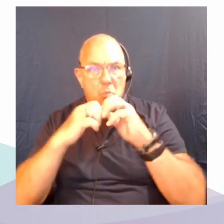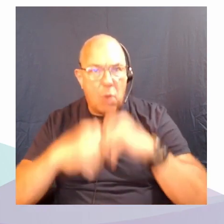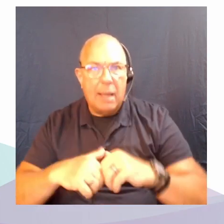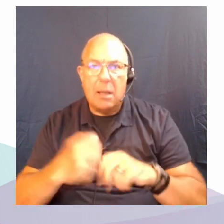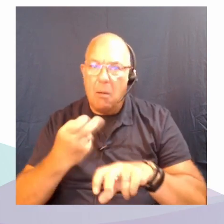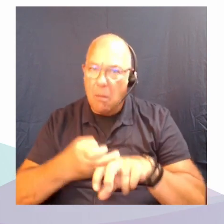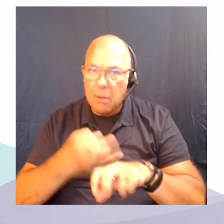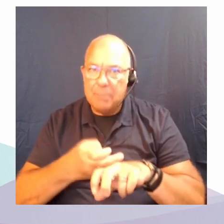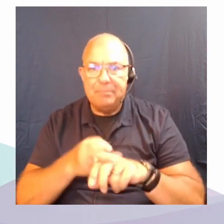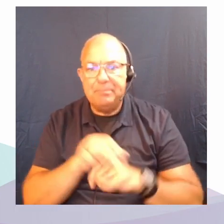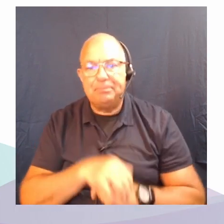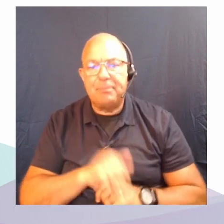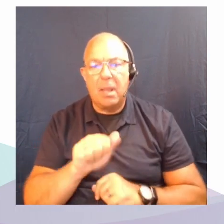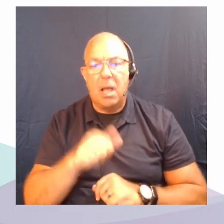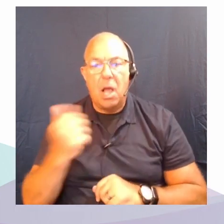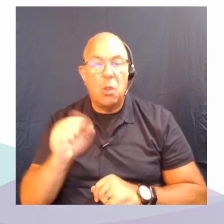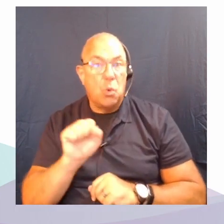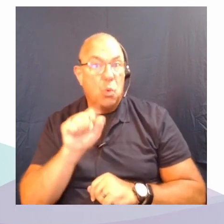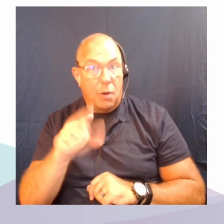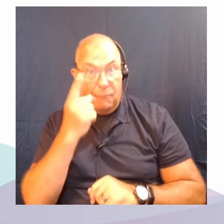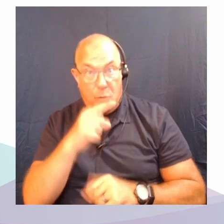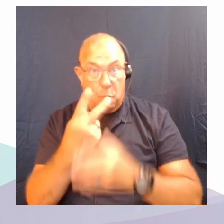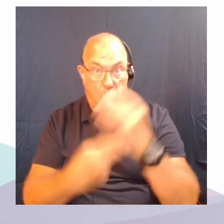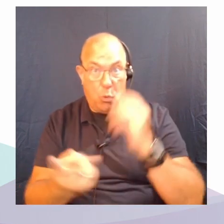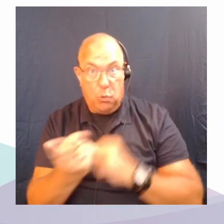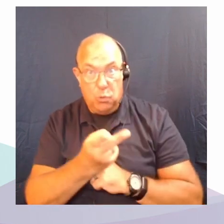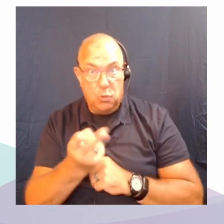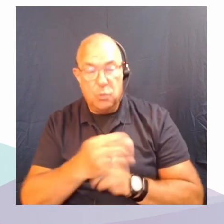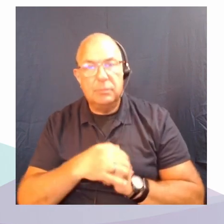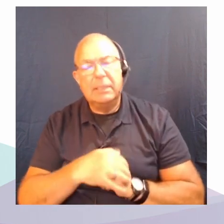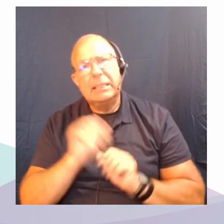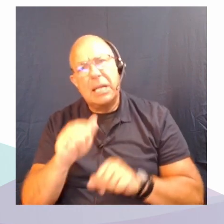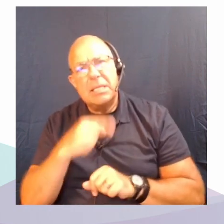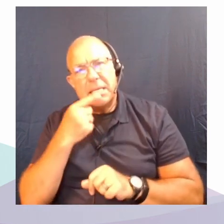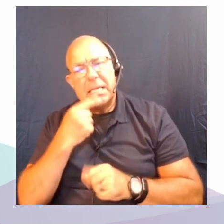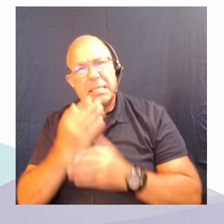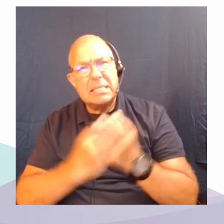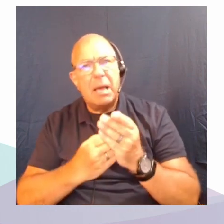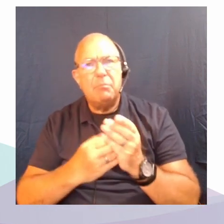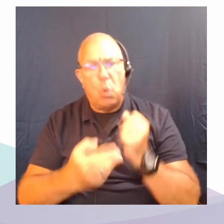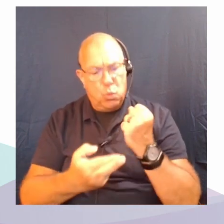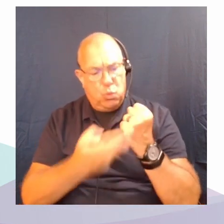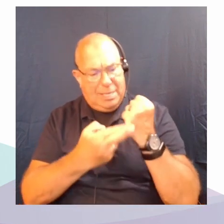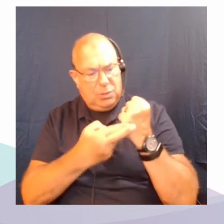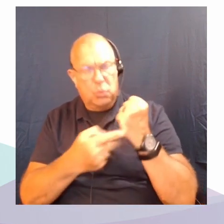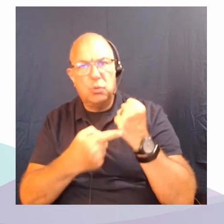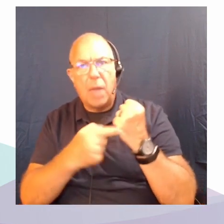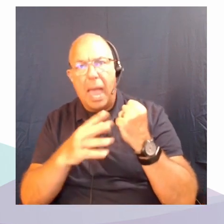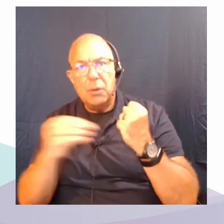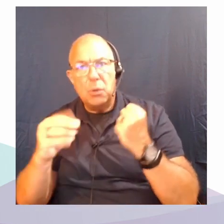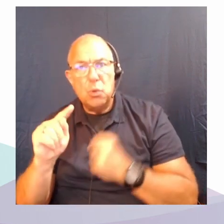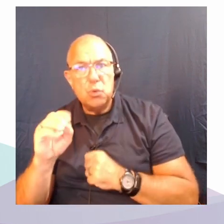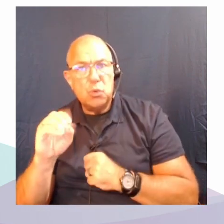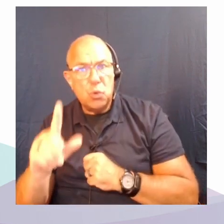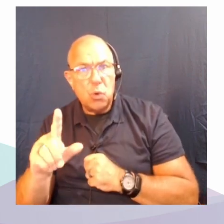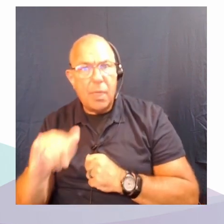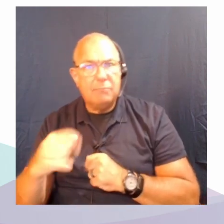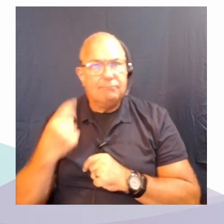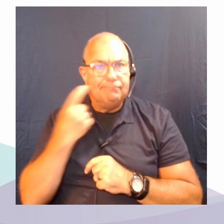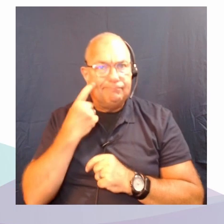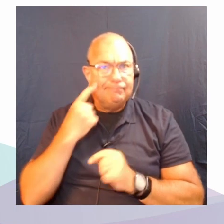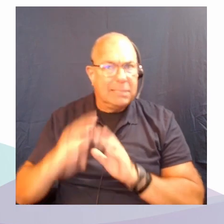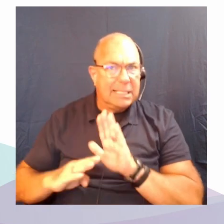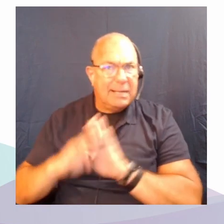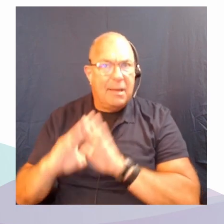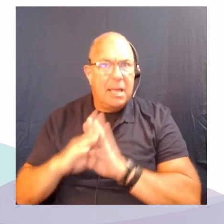question for the both of you. Can you speak to some of the resources and tools that have been developed through the last 10 years?